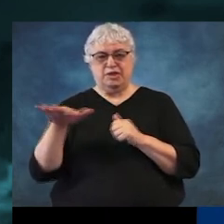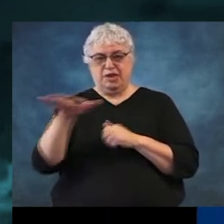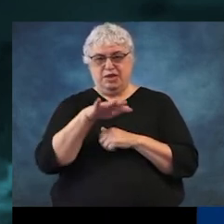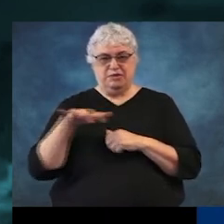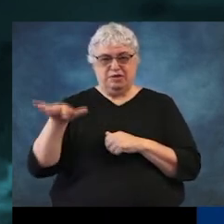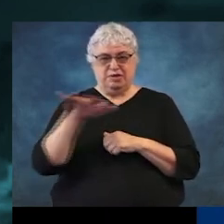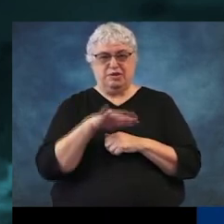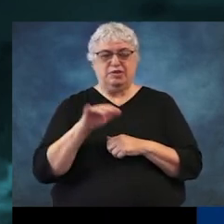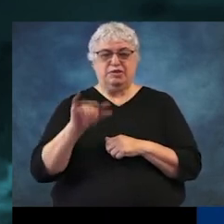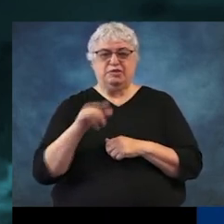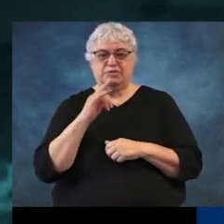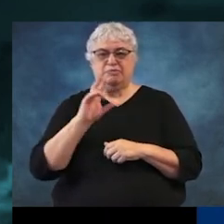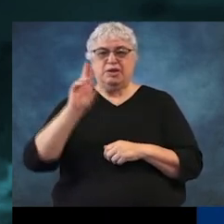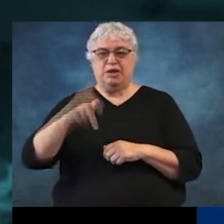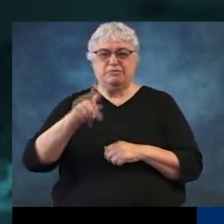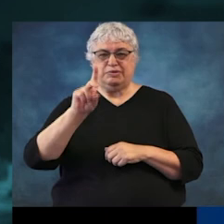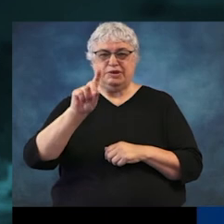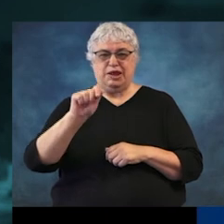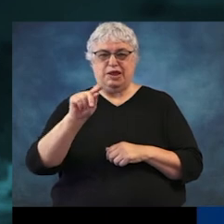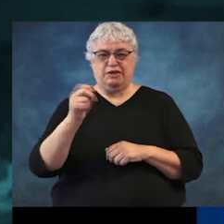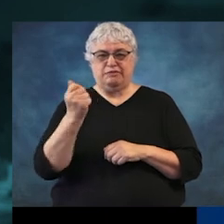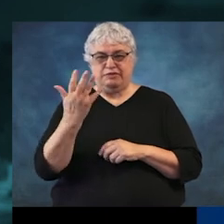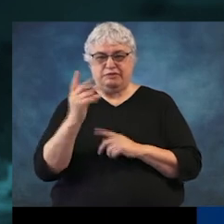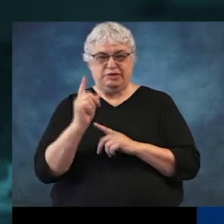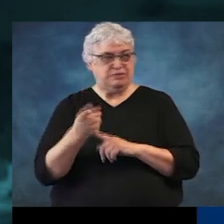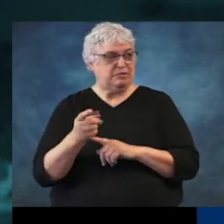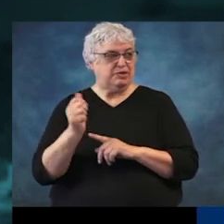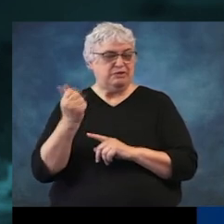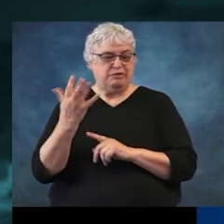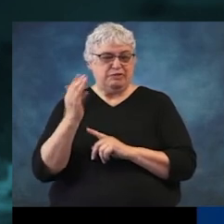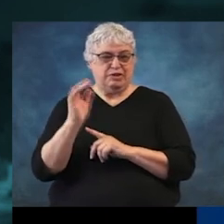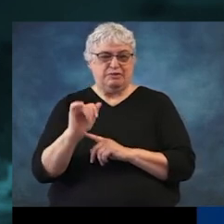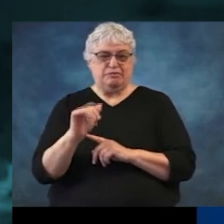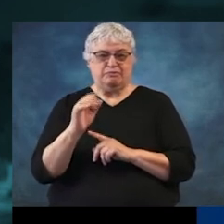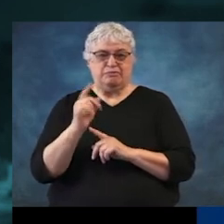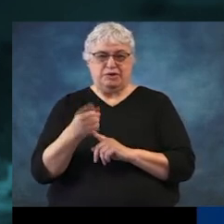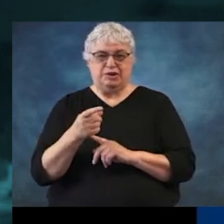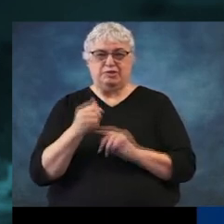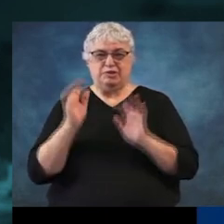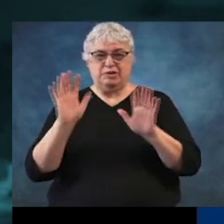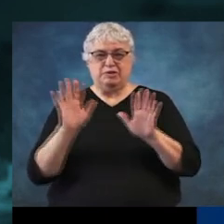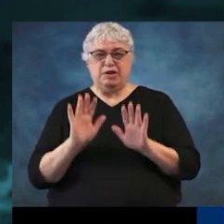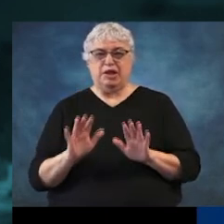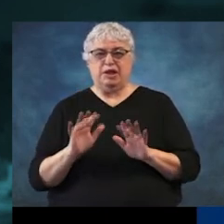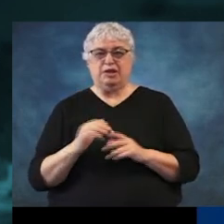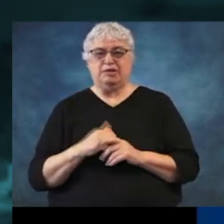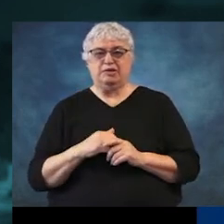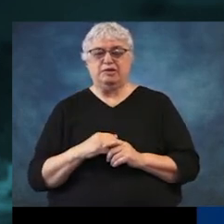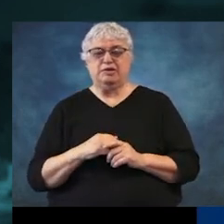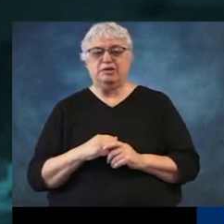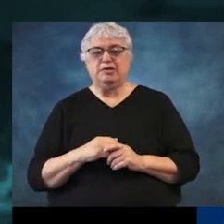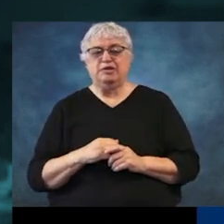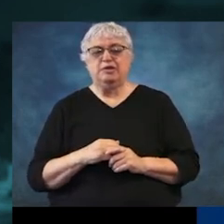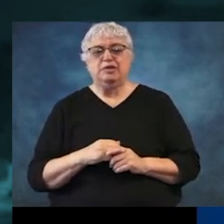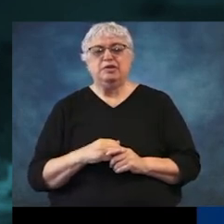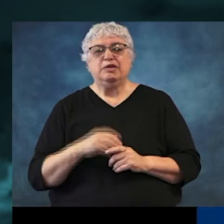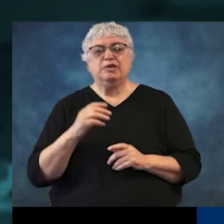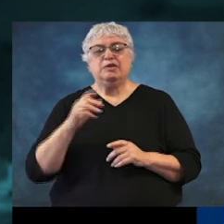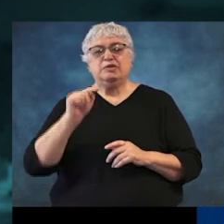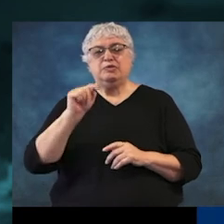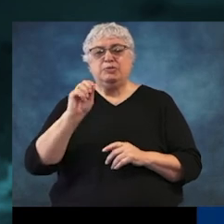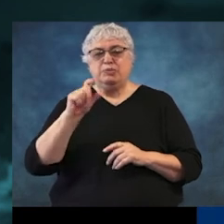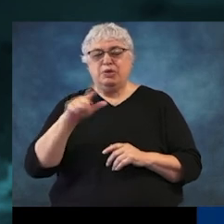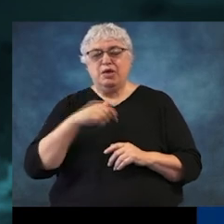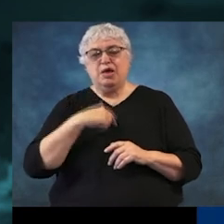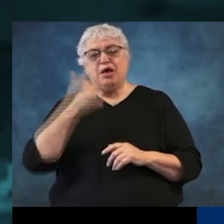This will update about every 15 minutes. And so this is a really great tool, a situational awareness tool to